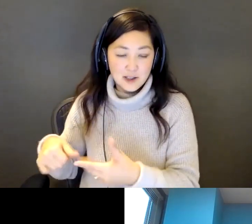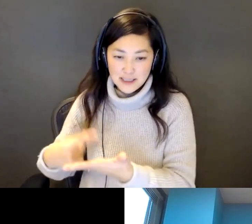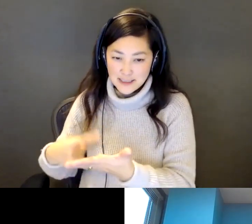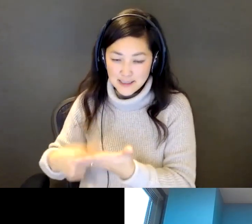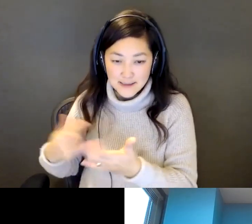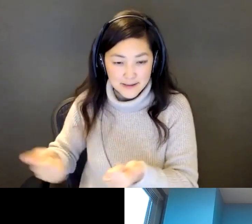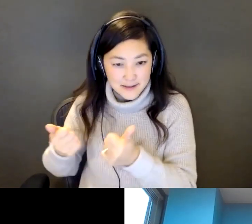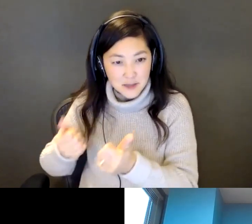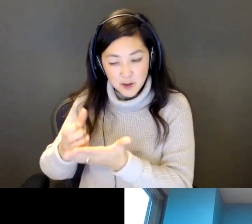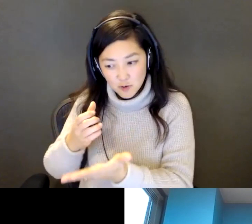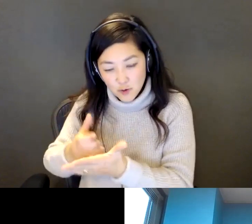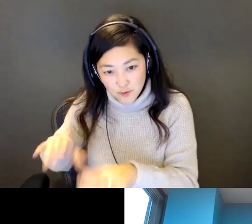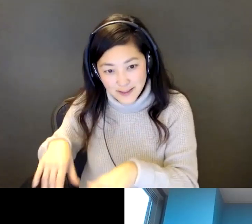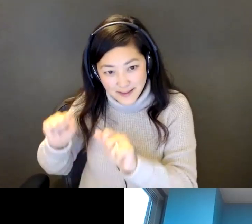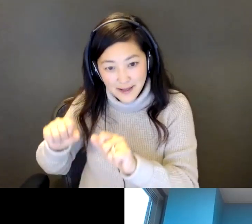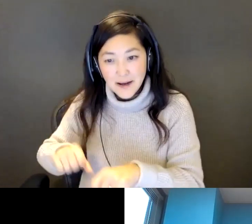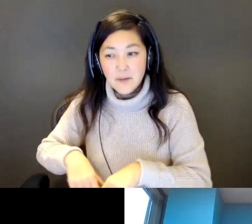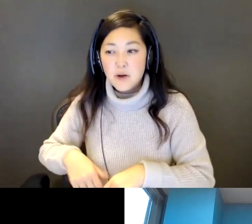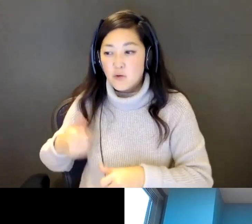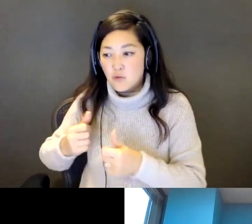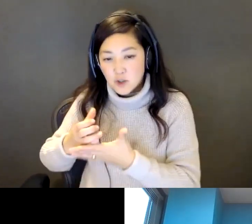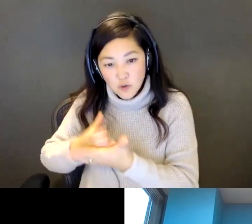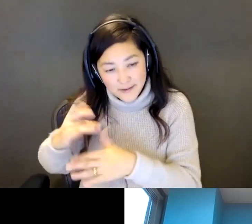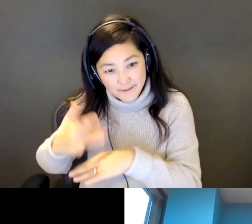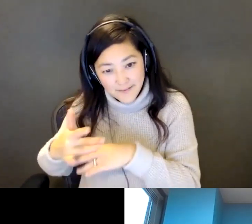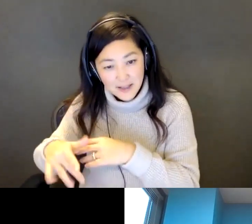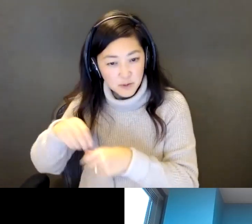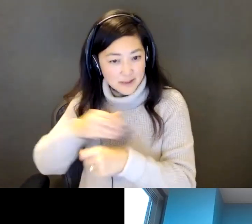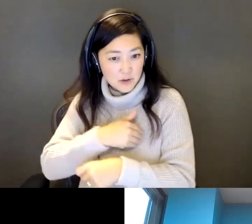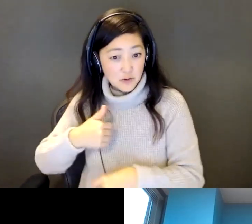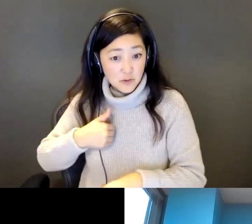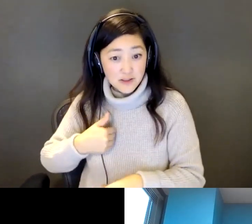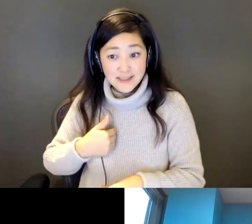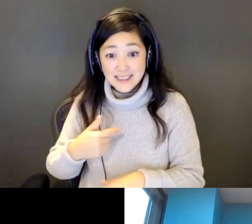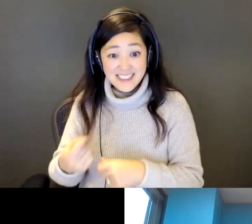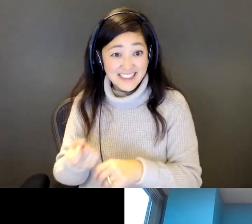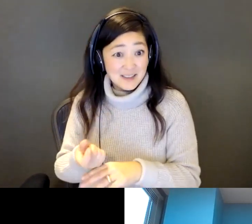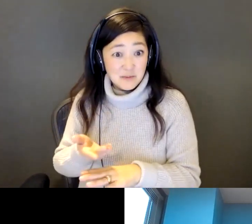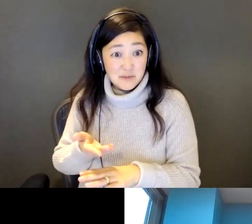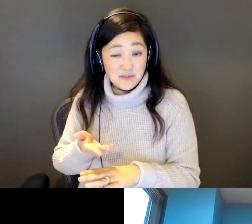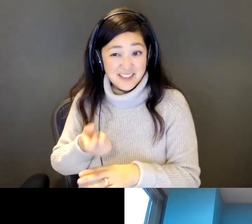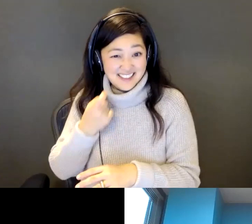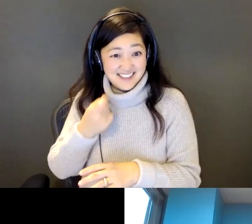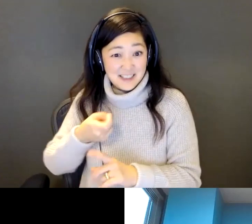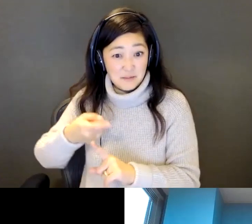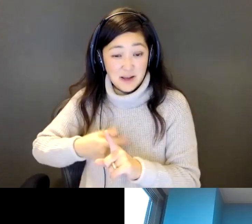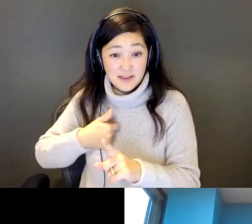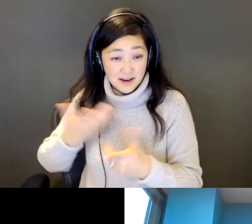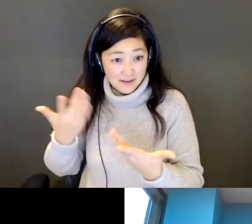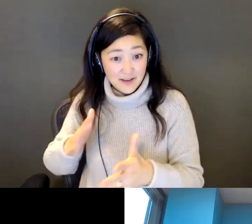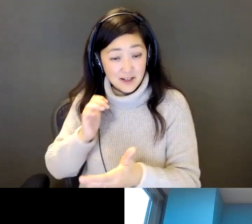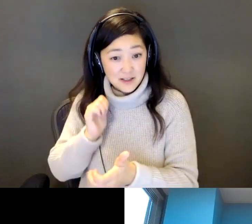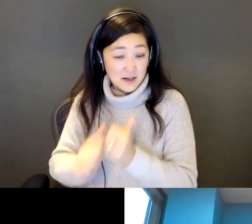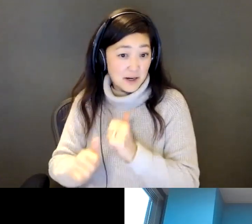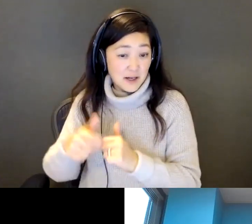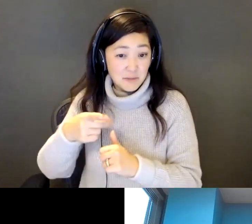about different courses we can take and different courses available in Toronto. And I actually just earlier this month passed my project management professional, my